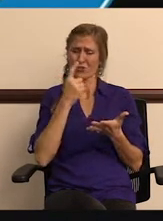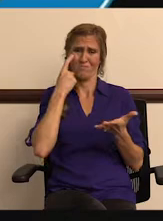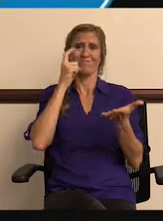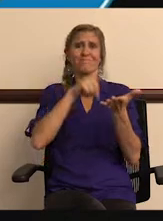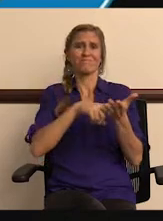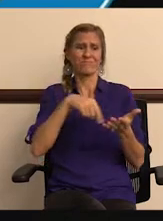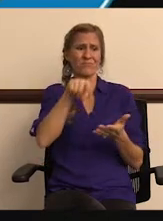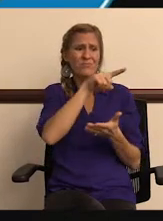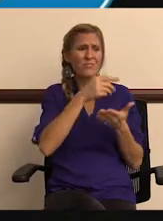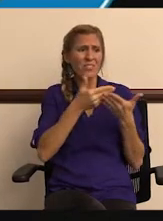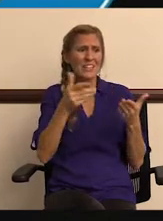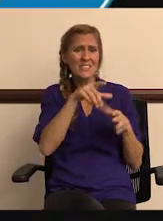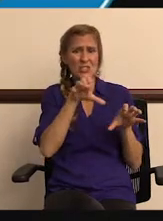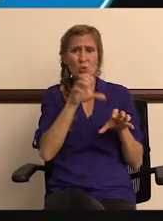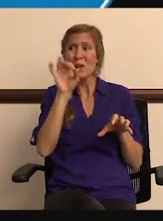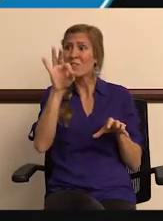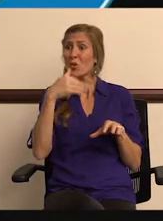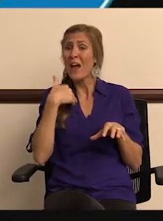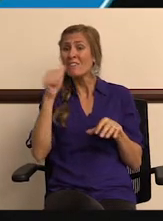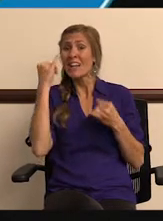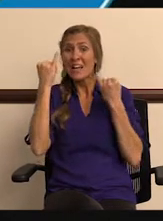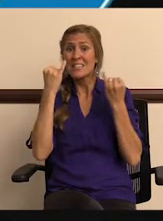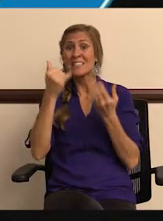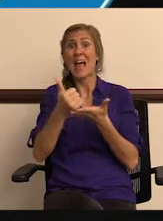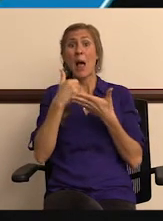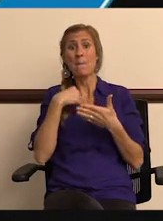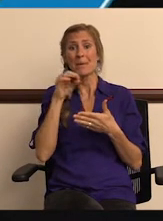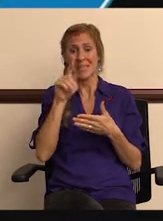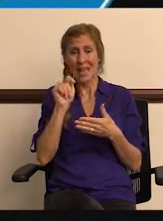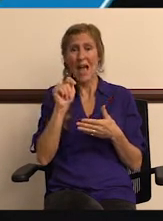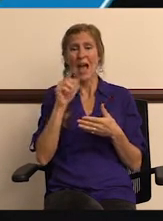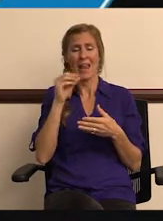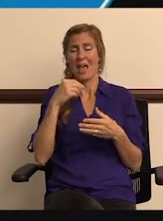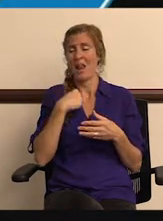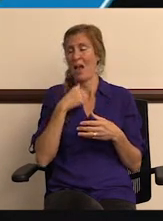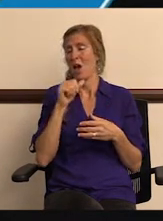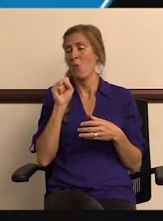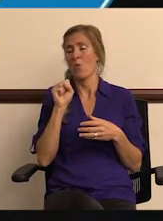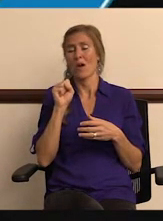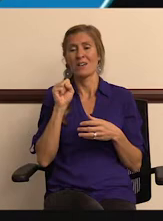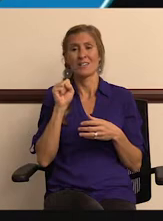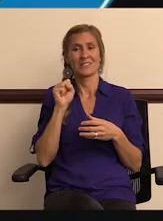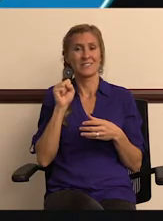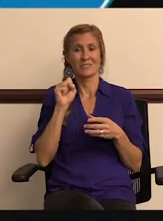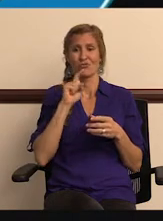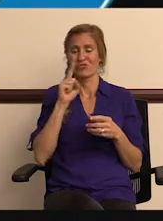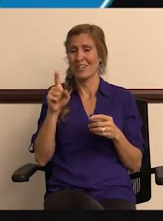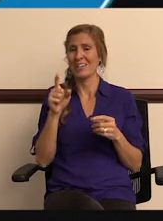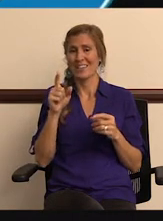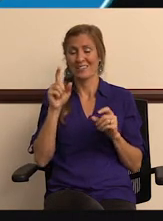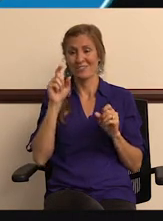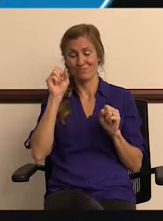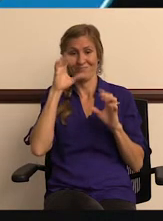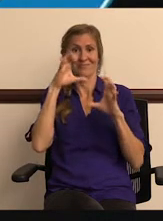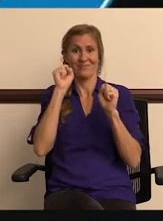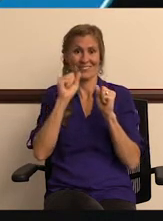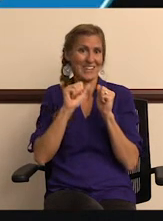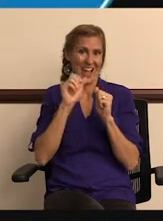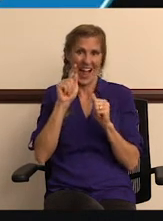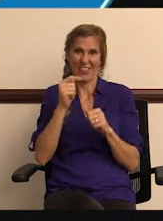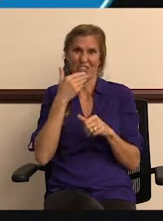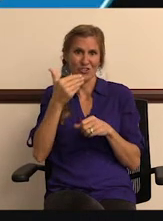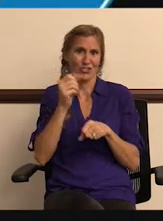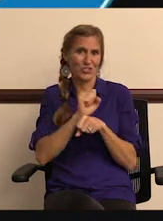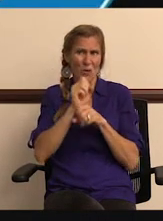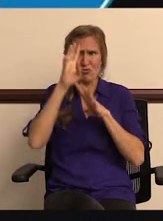and I really want to highlight the things that they do. So if you have any ideas, can you help me out? And I was blown away by the job they did